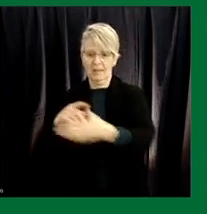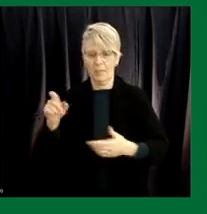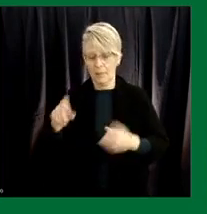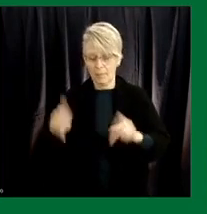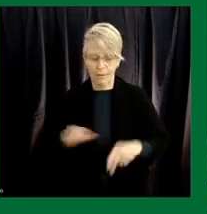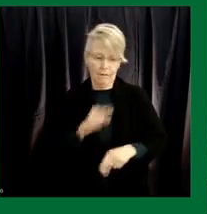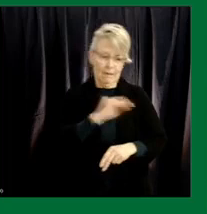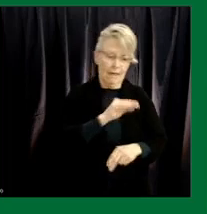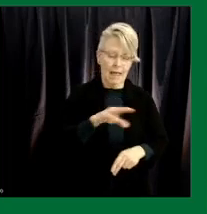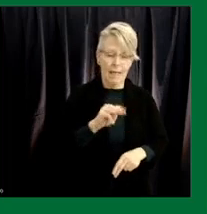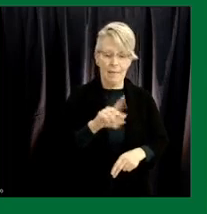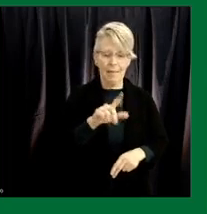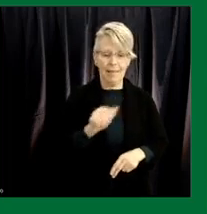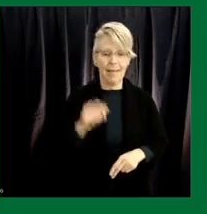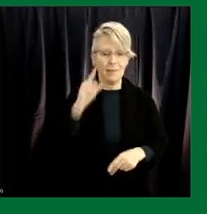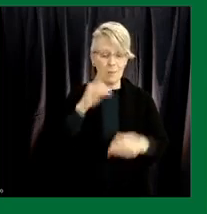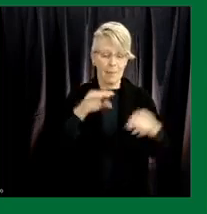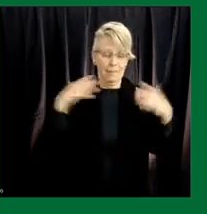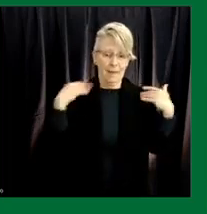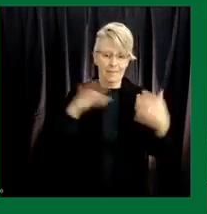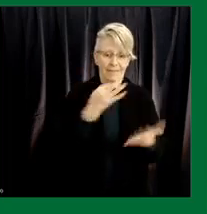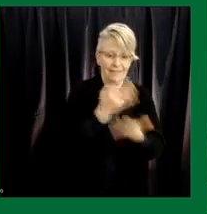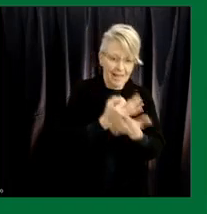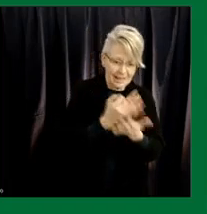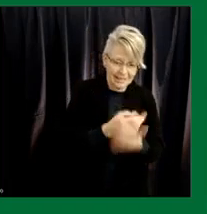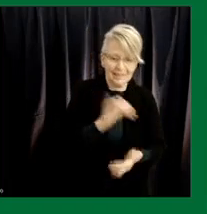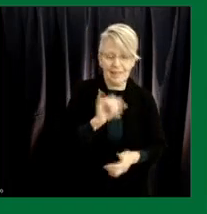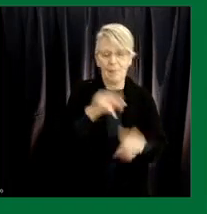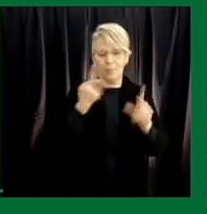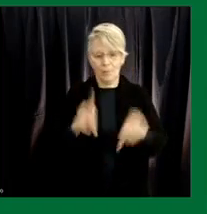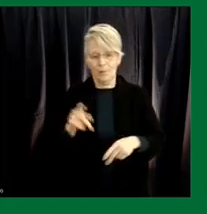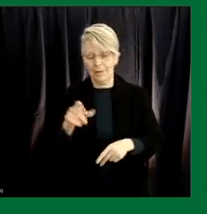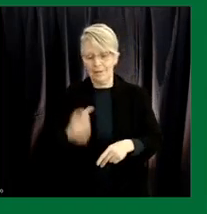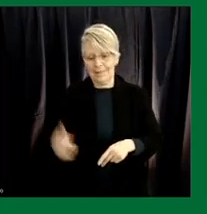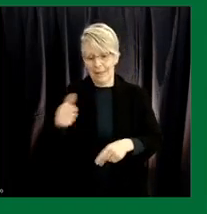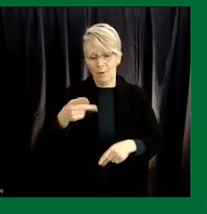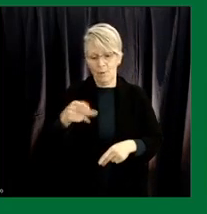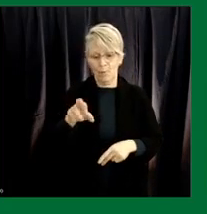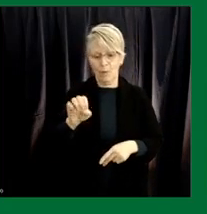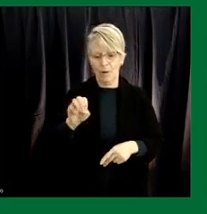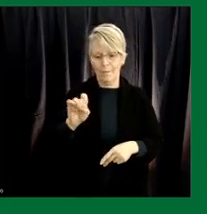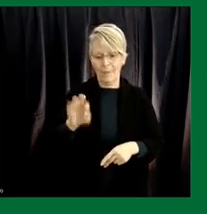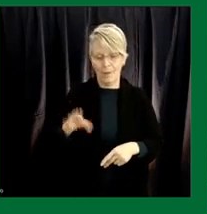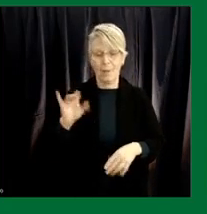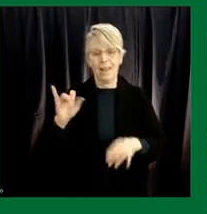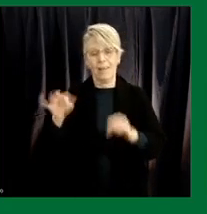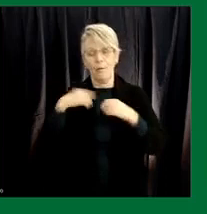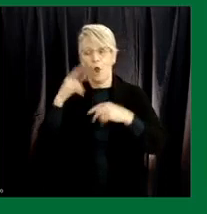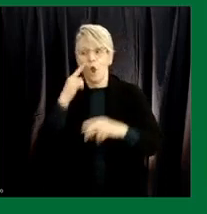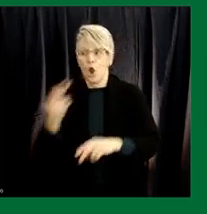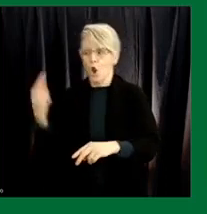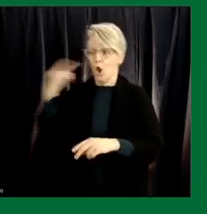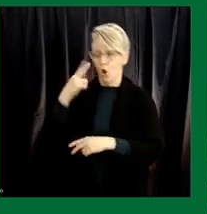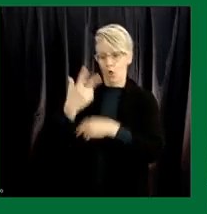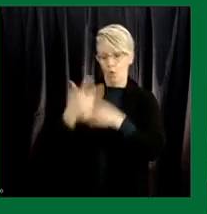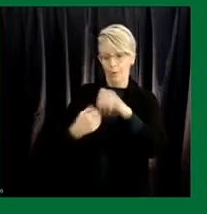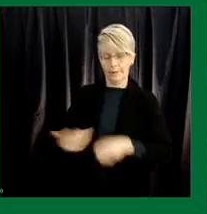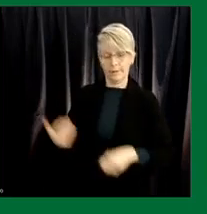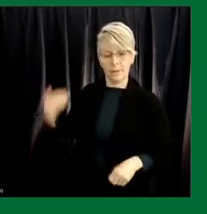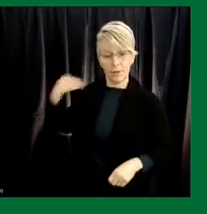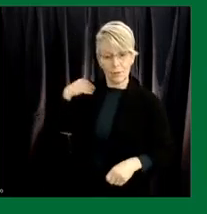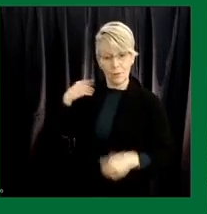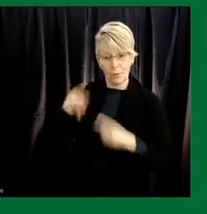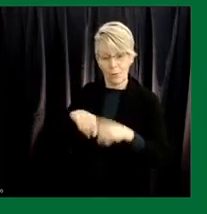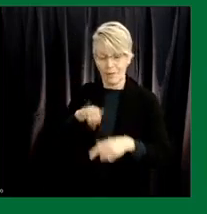happens to be the minister of finance who also happens to be uh the deputy premier and if we think back to three years ago when the the